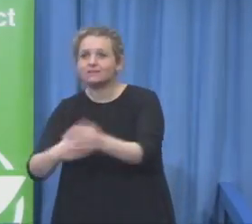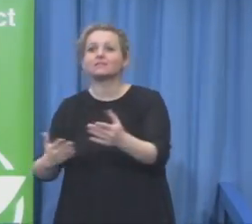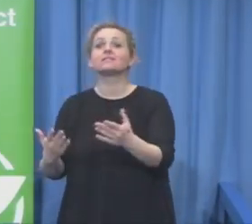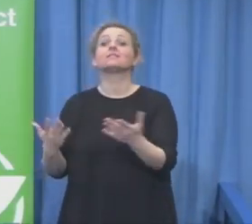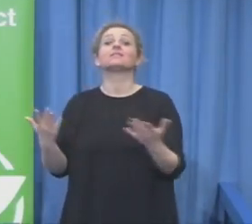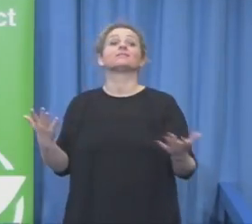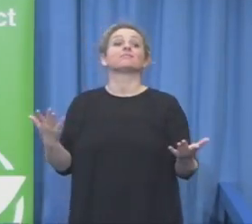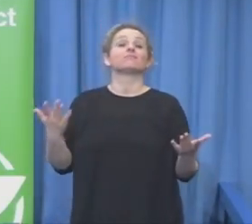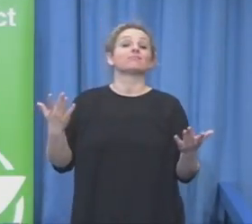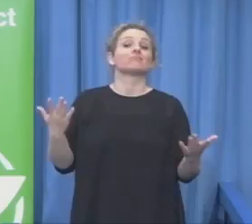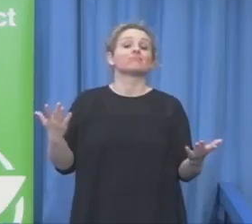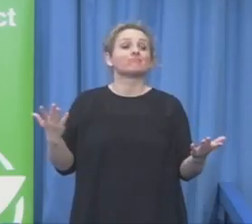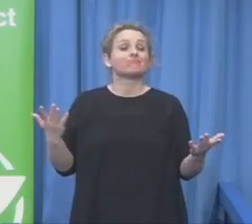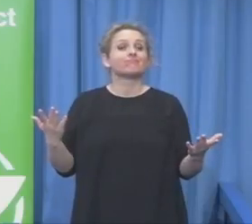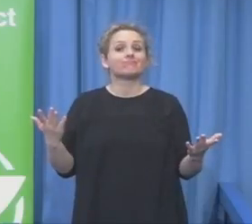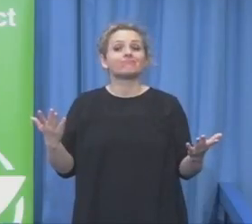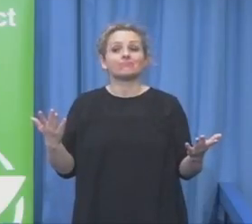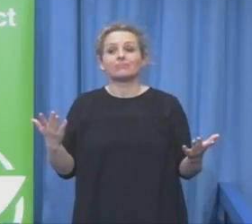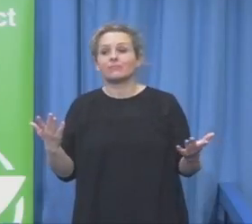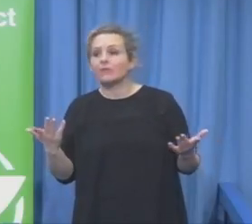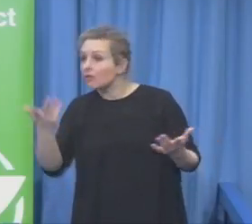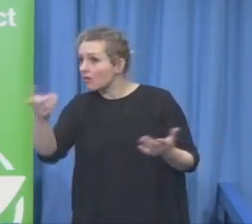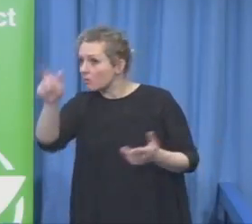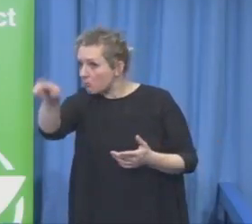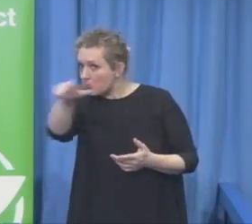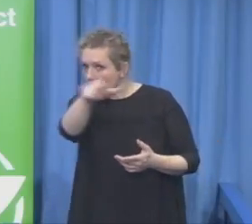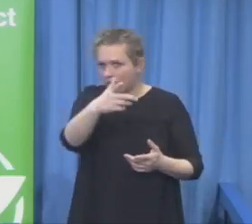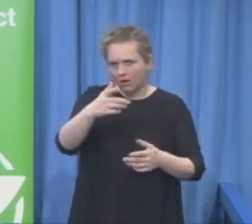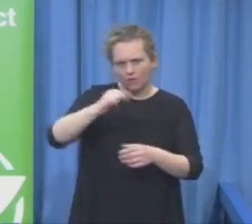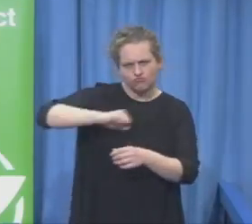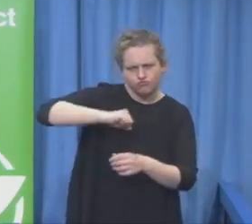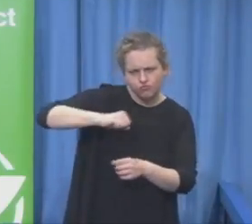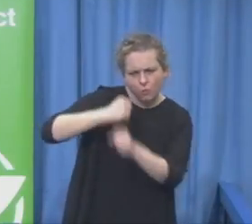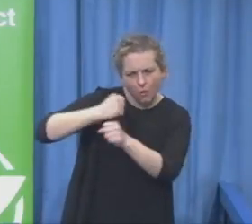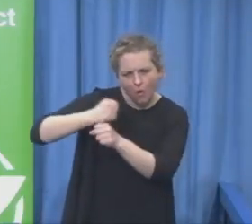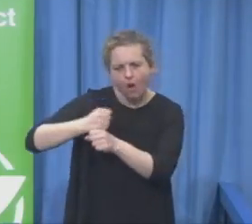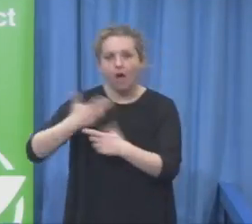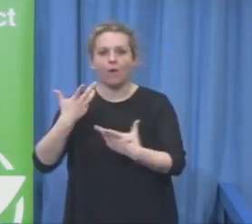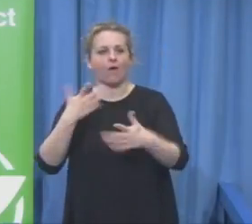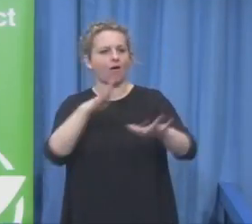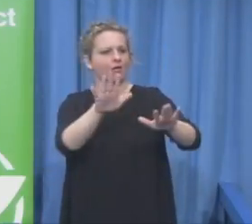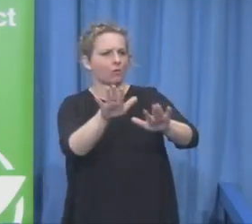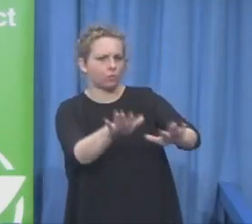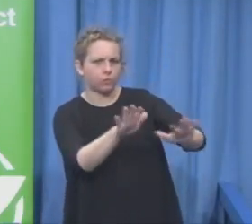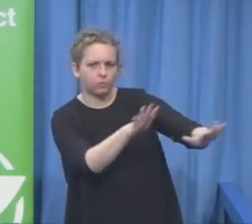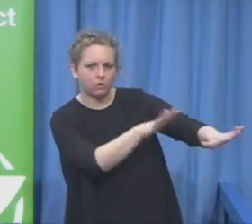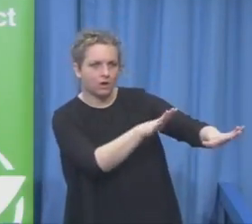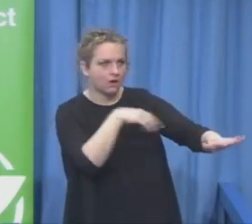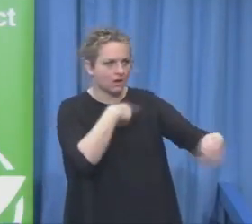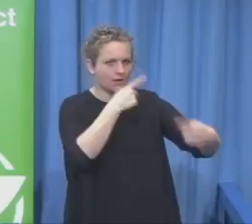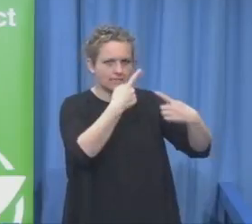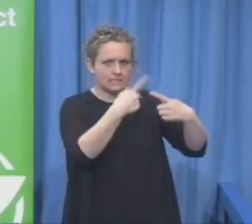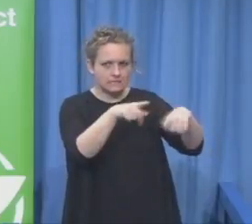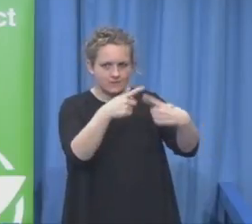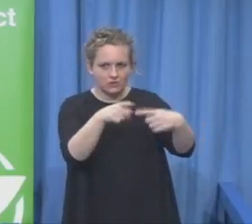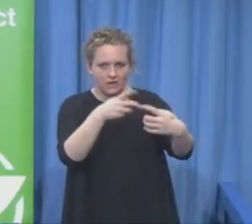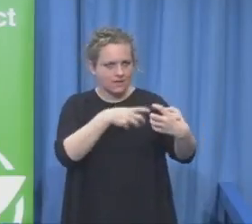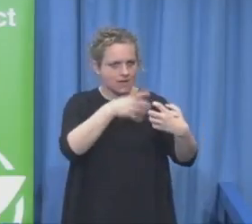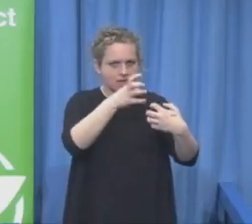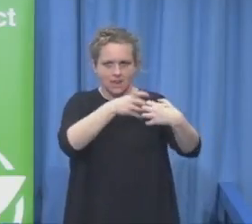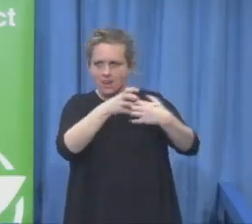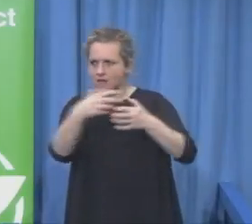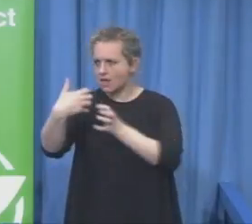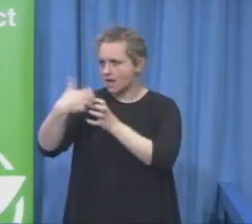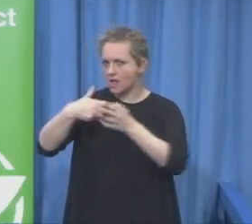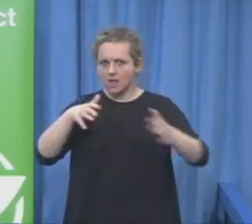together. But then when we have challenged, when we have managed this challenge, the whole